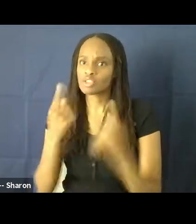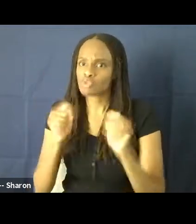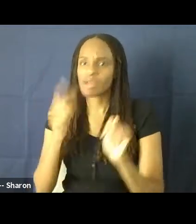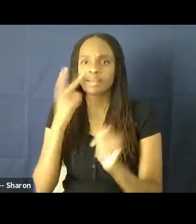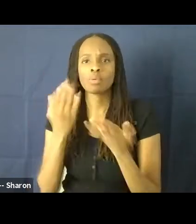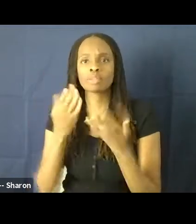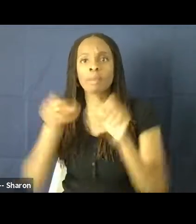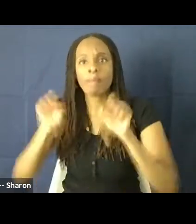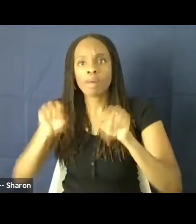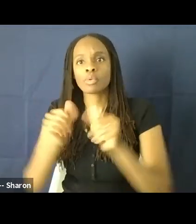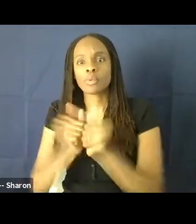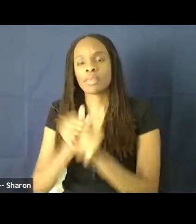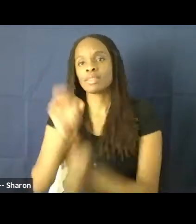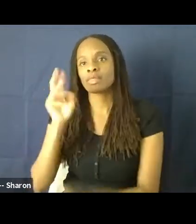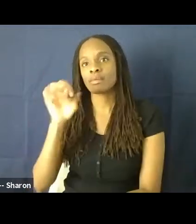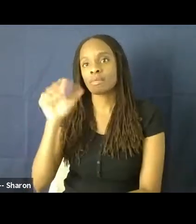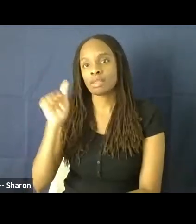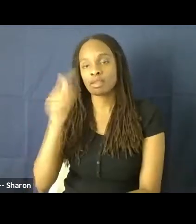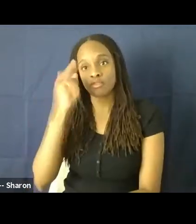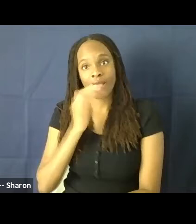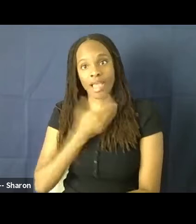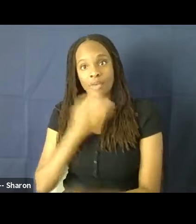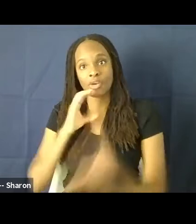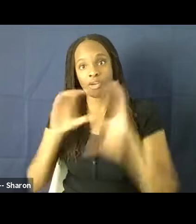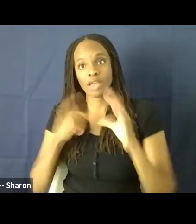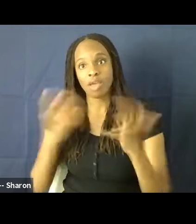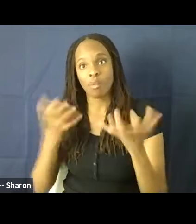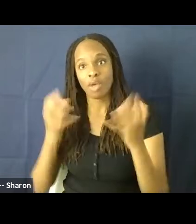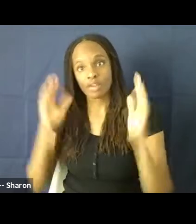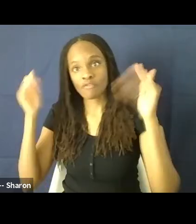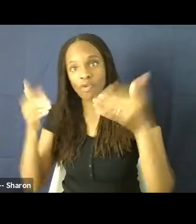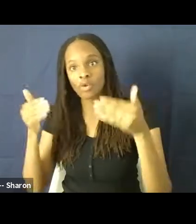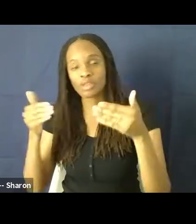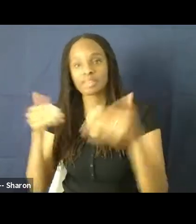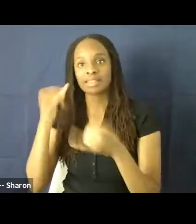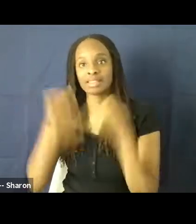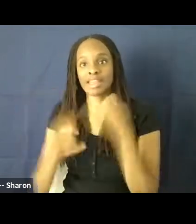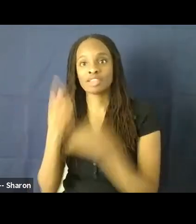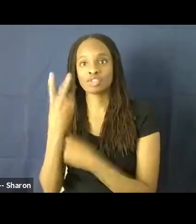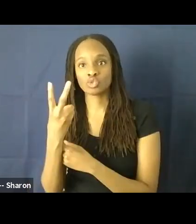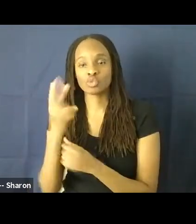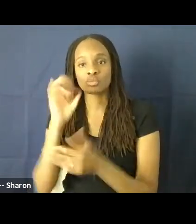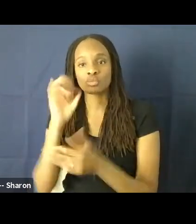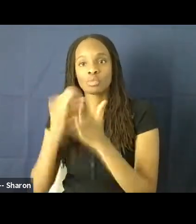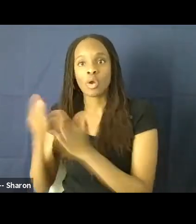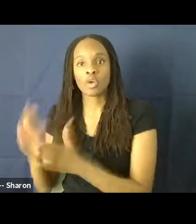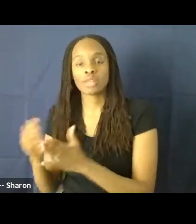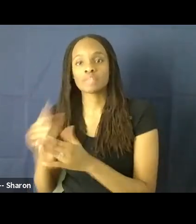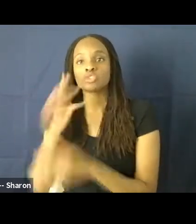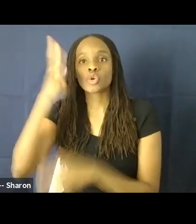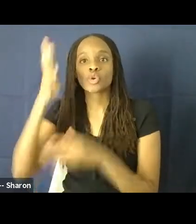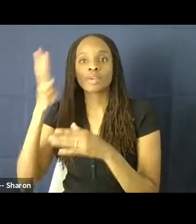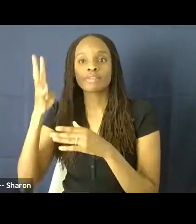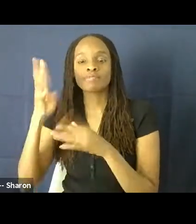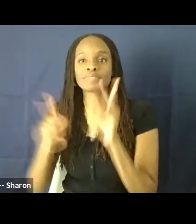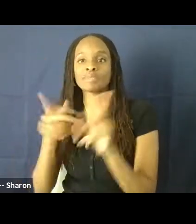But what I really want to focus on for our conversation is these last two artists, the creatives who are making